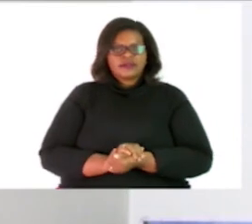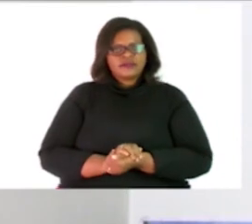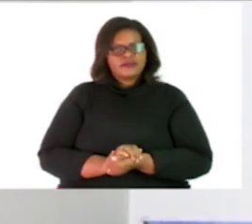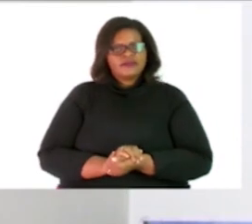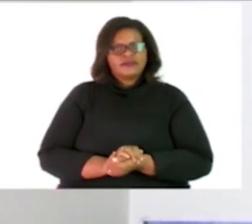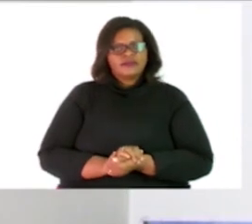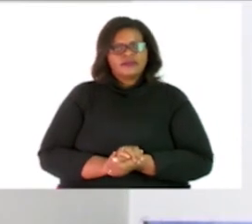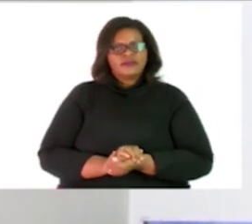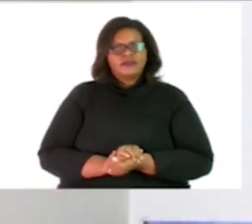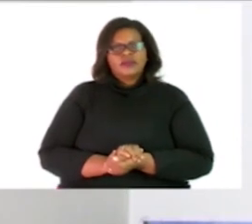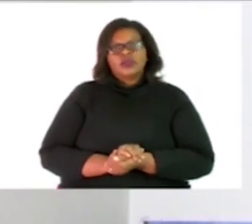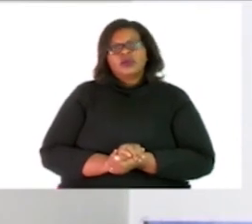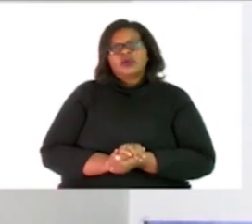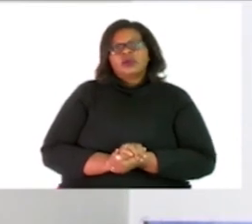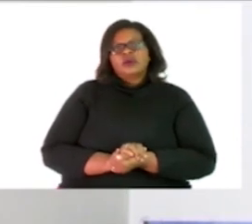The